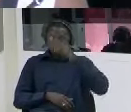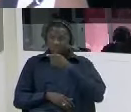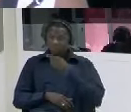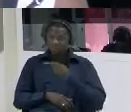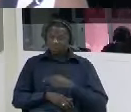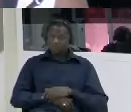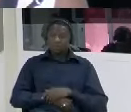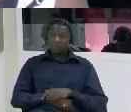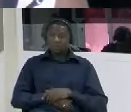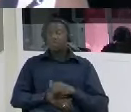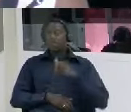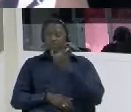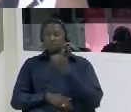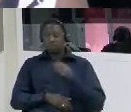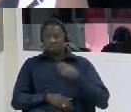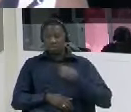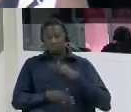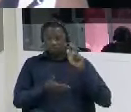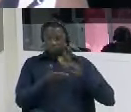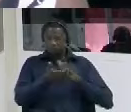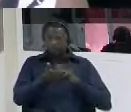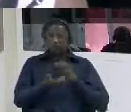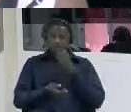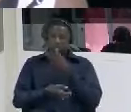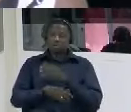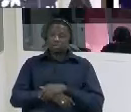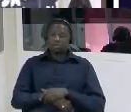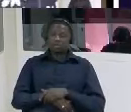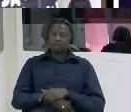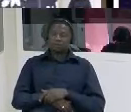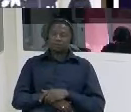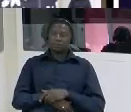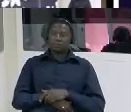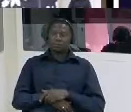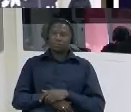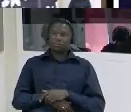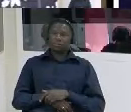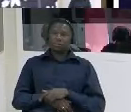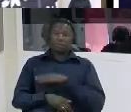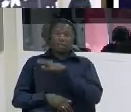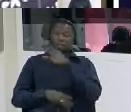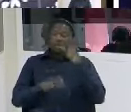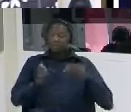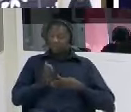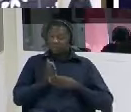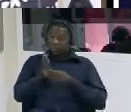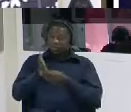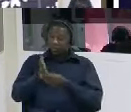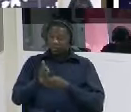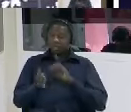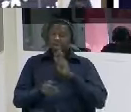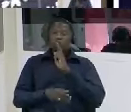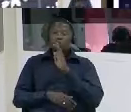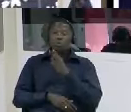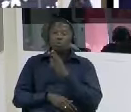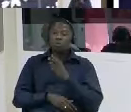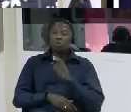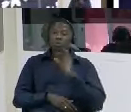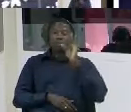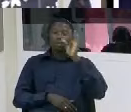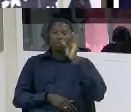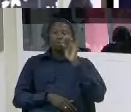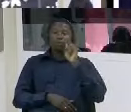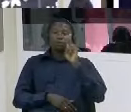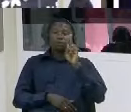i can confirm to that and they were being led on that occasion by tumble tamba yes but then